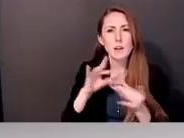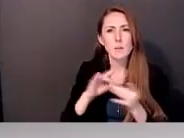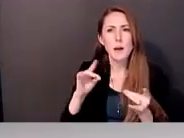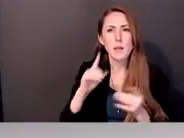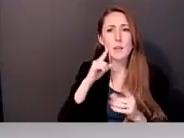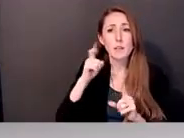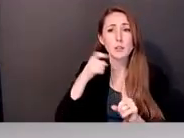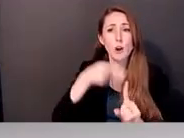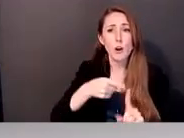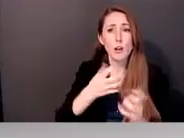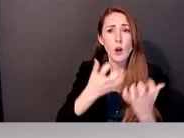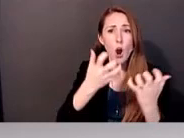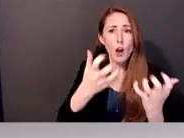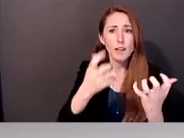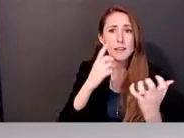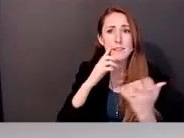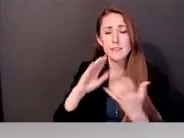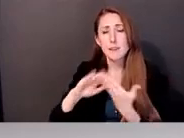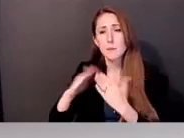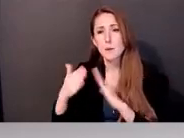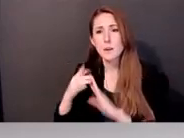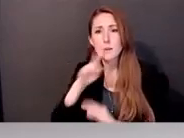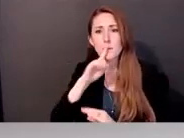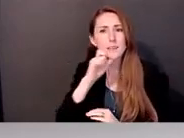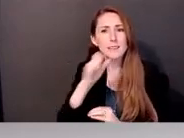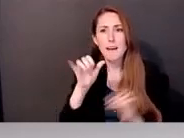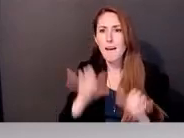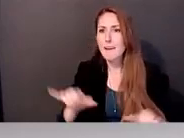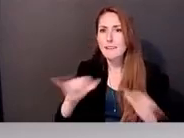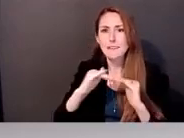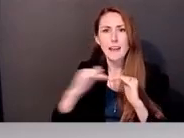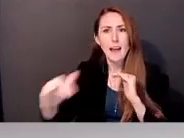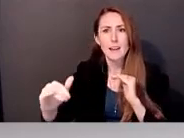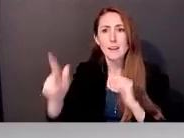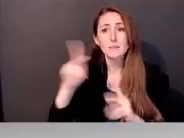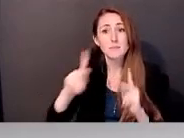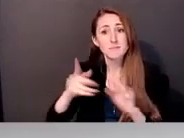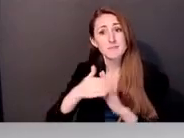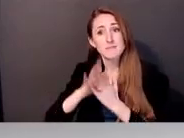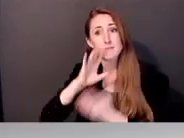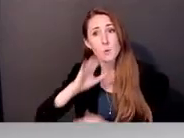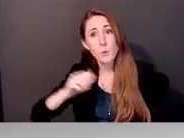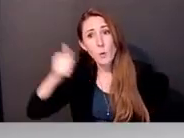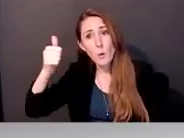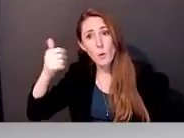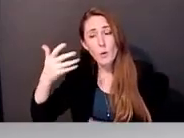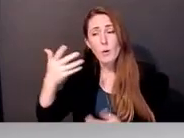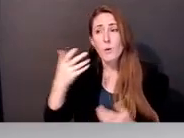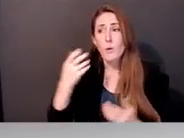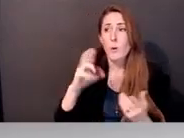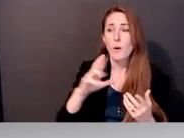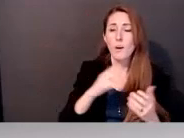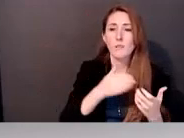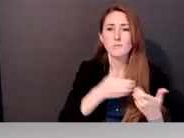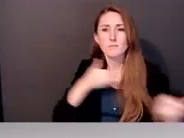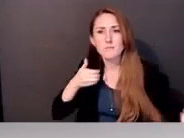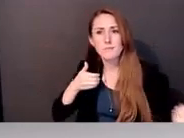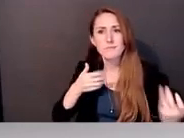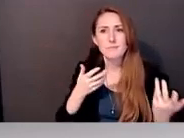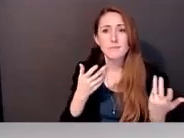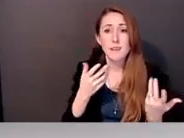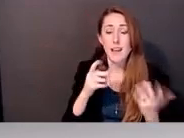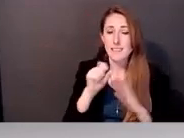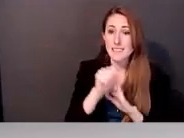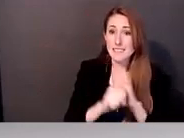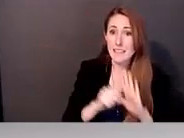that, you know, people might age out of it or, you know, have more or less intensity of their identification with the community. And if you're dealing with a seasonal labor